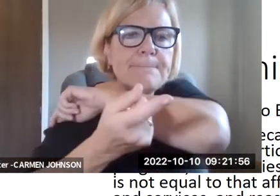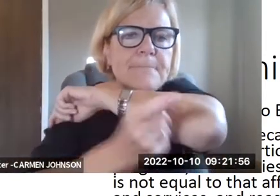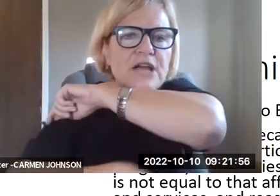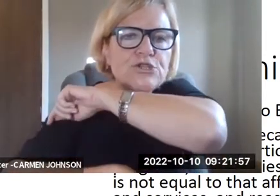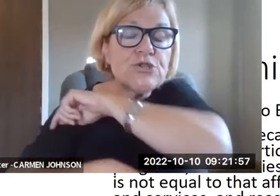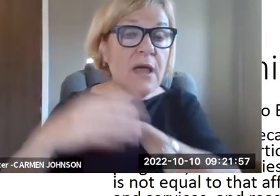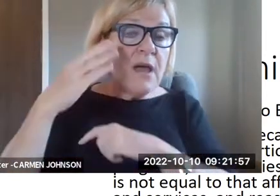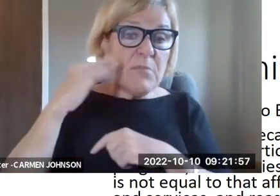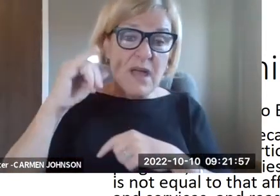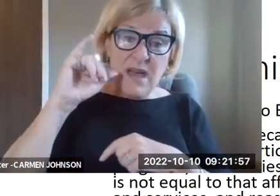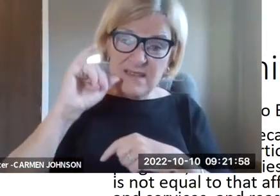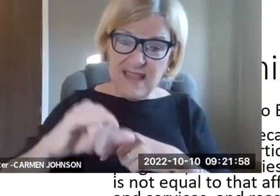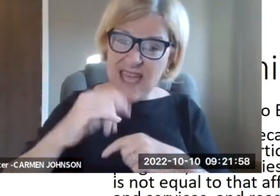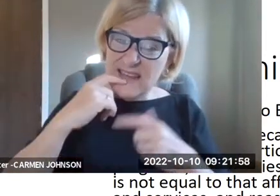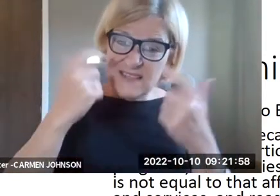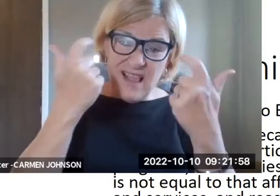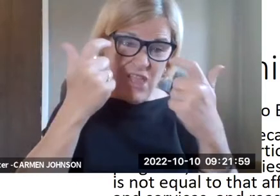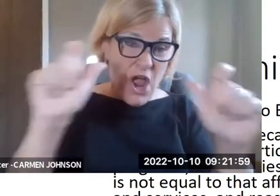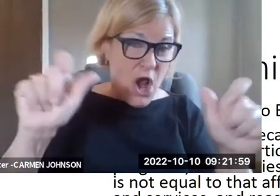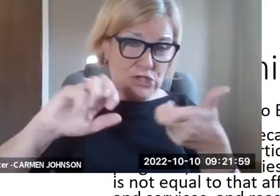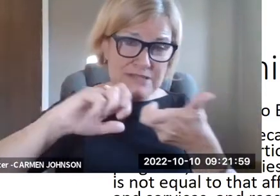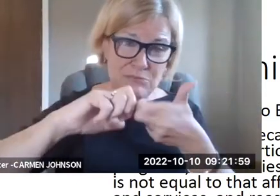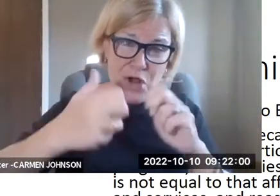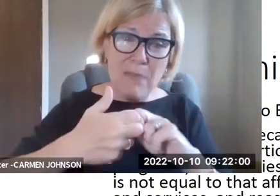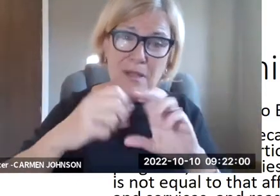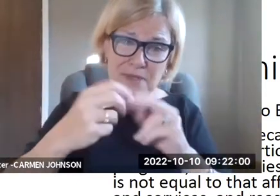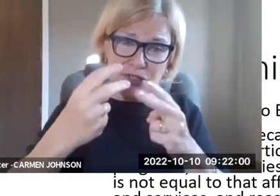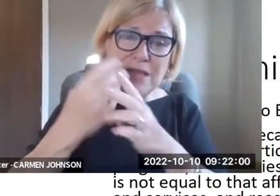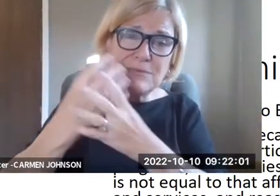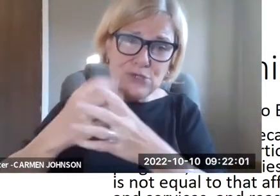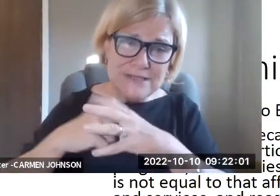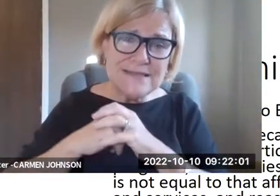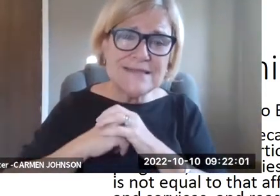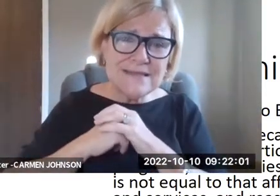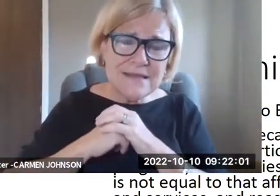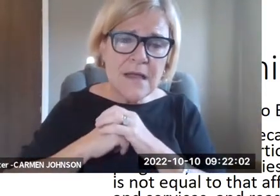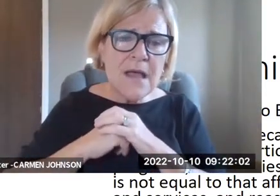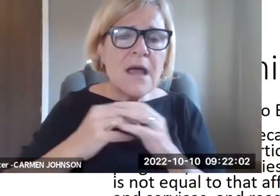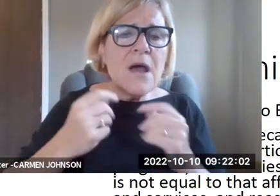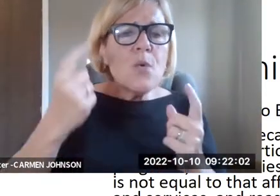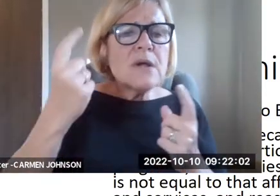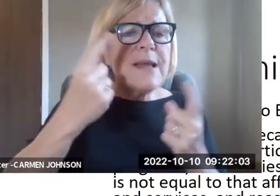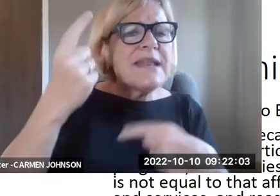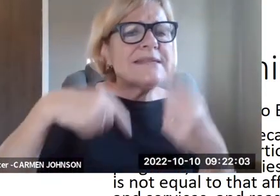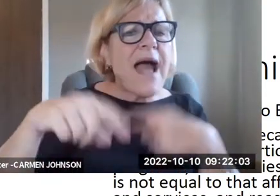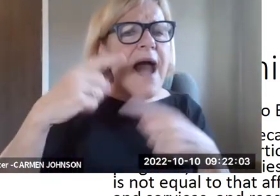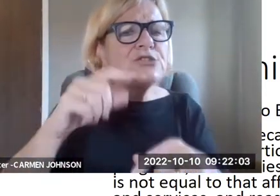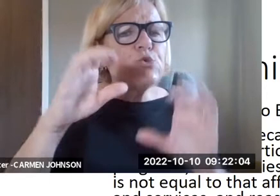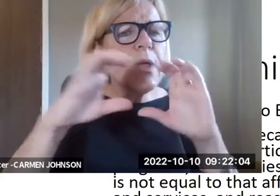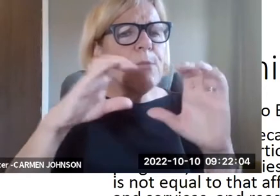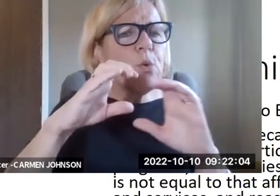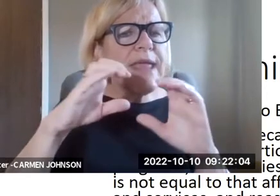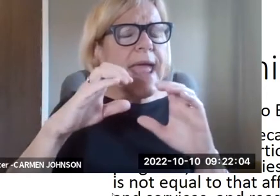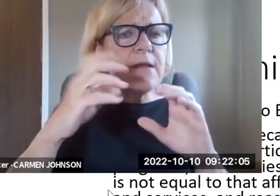actually put in the very second place, the idea that disability should not be punished because that looms so large as a